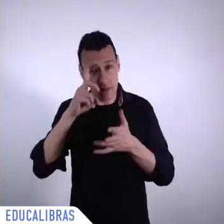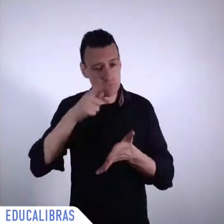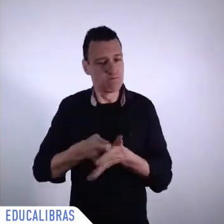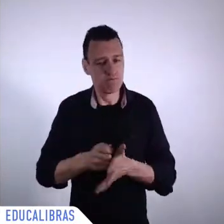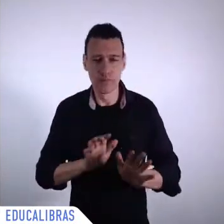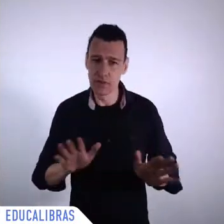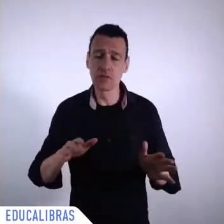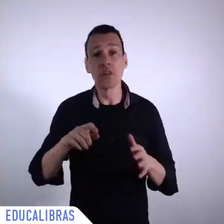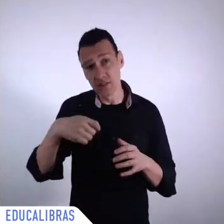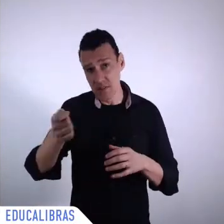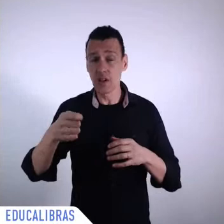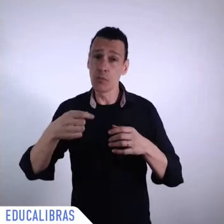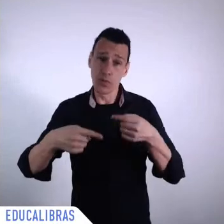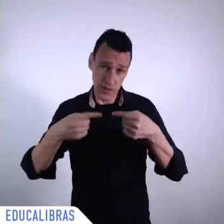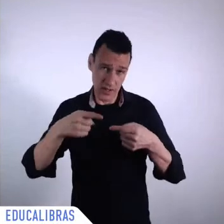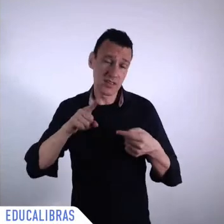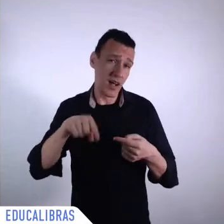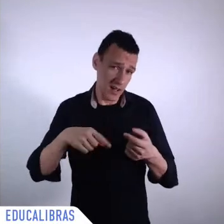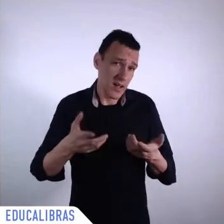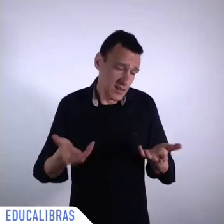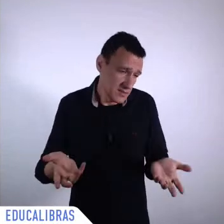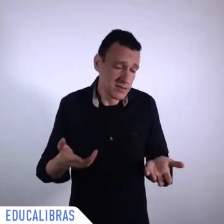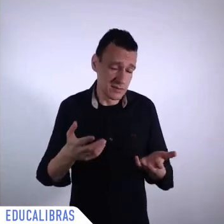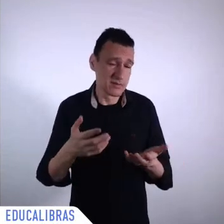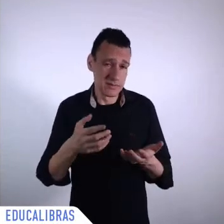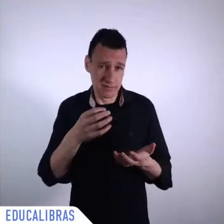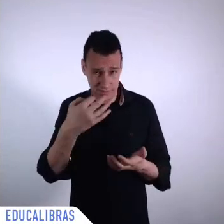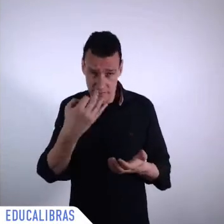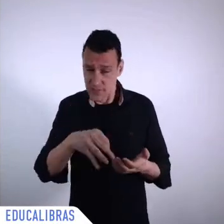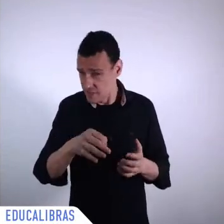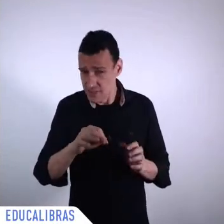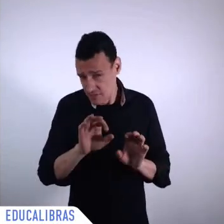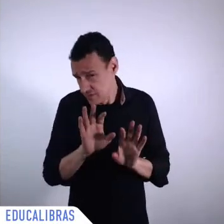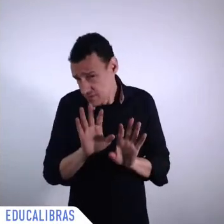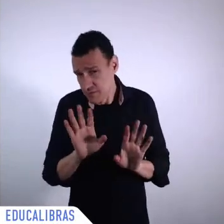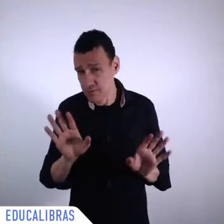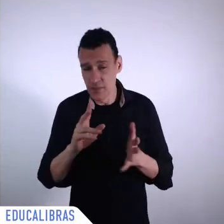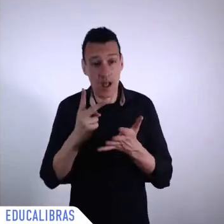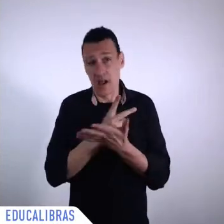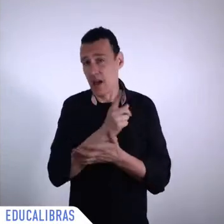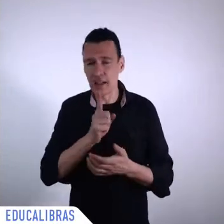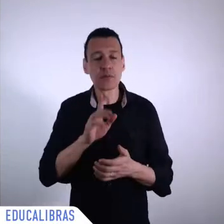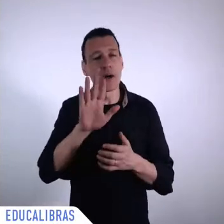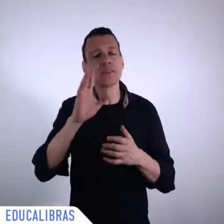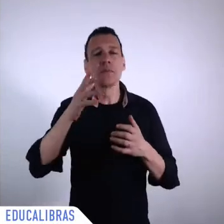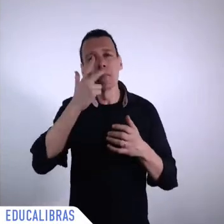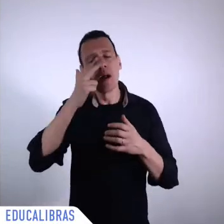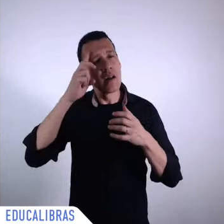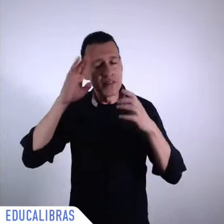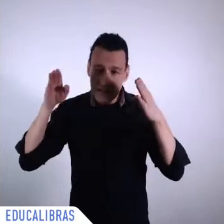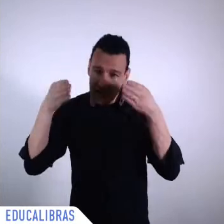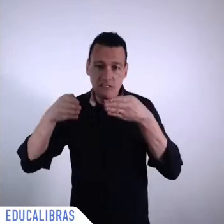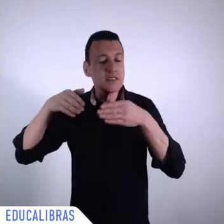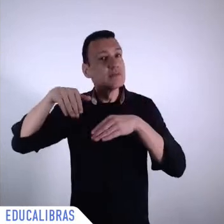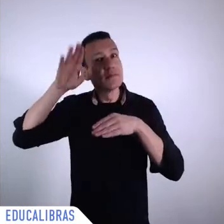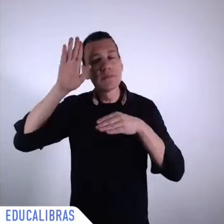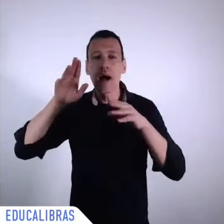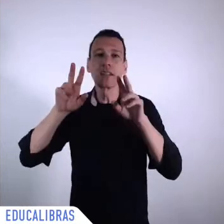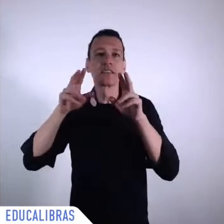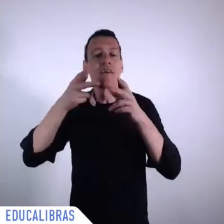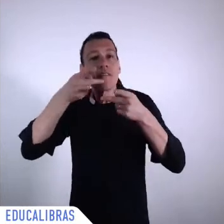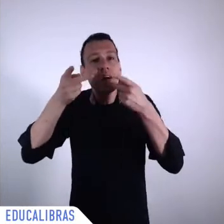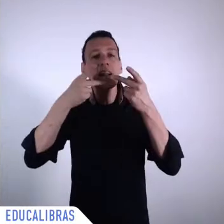as if it was a question, well, let us show more political will, and then everything will go right. And I made a very blunt statement then,